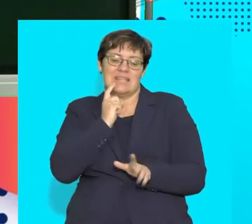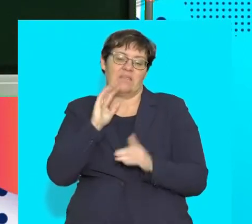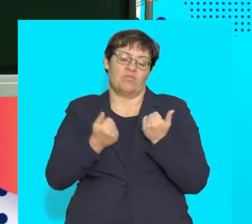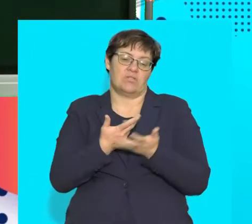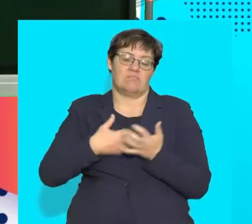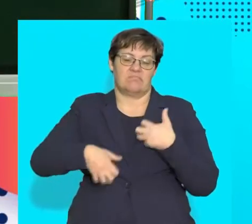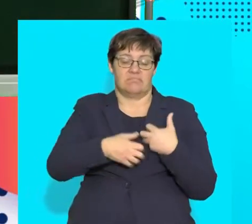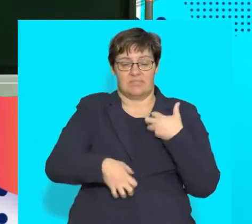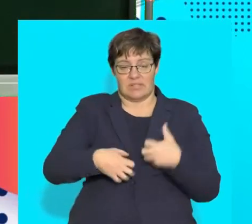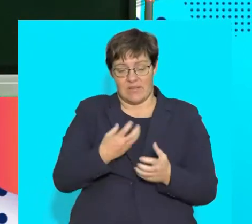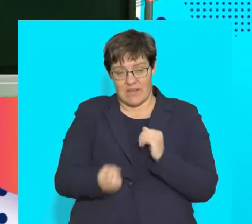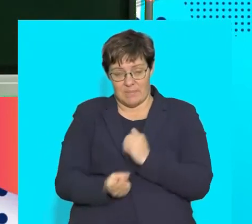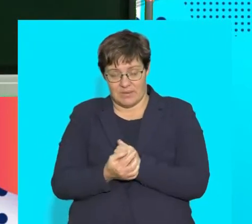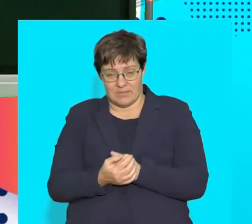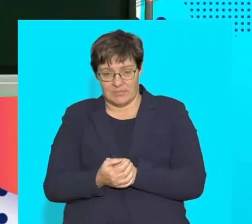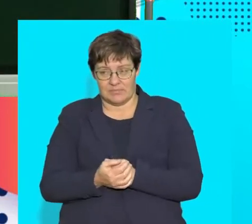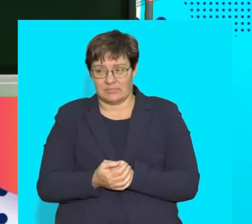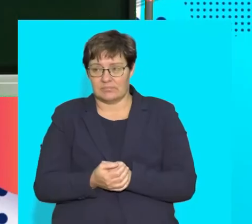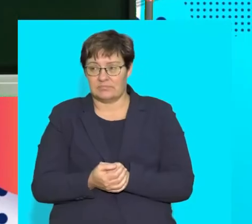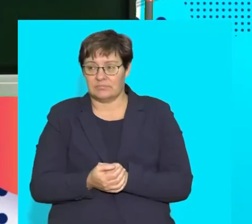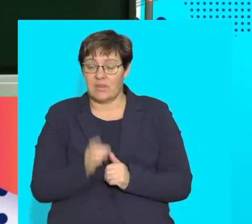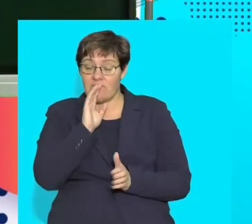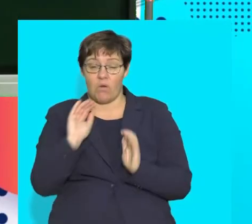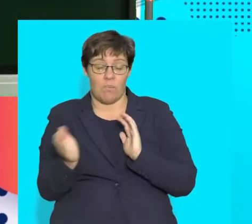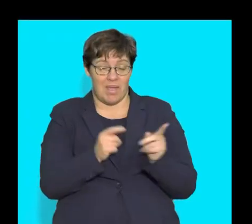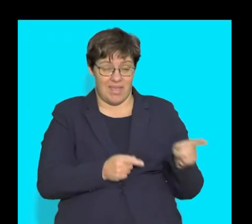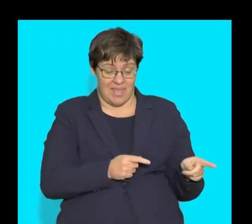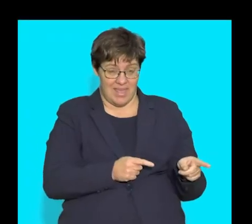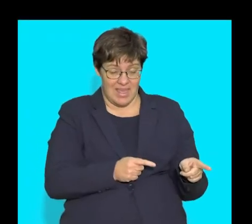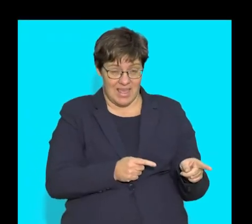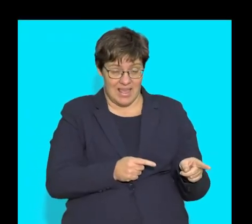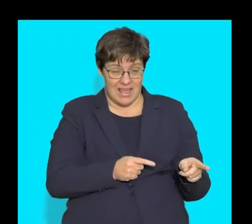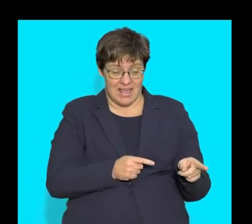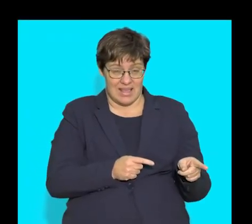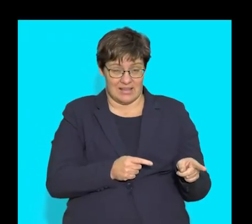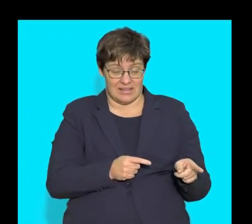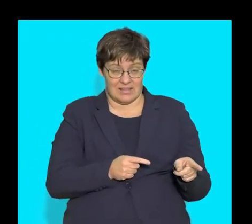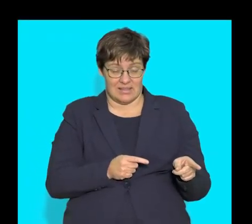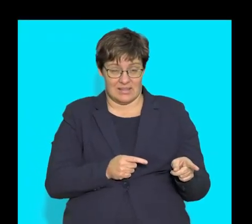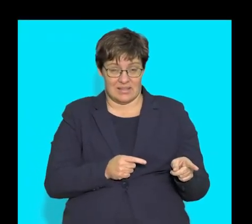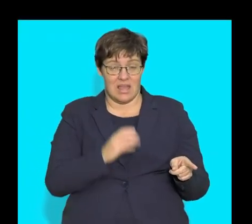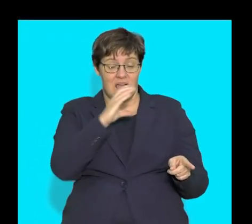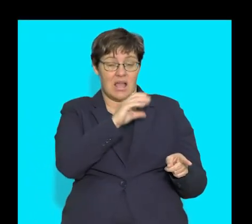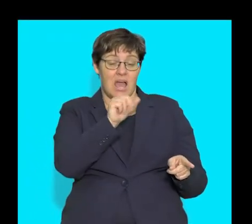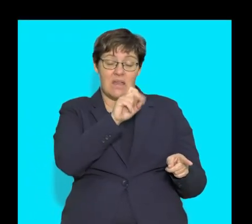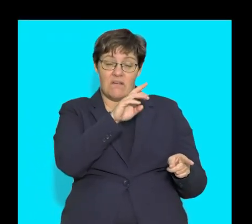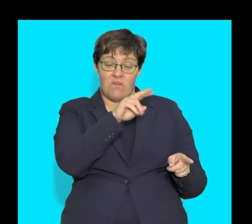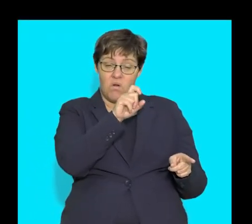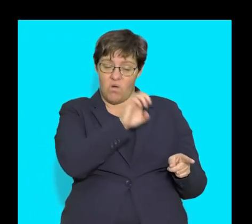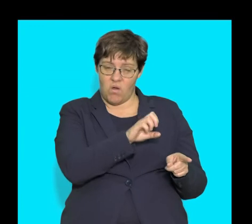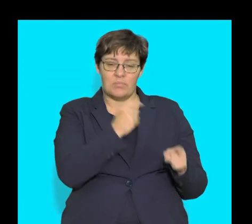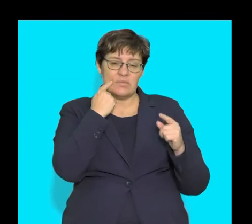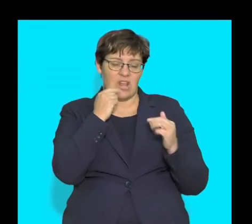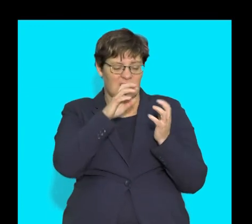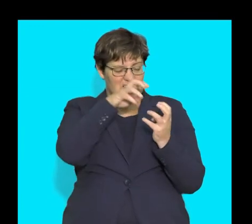allowing for an easier process of digestion. However, if we compare that to the teeth in the